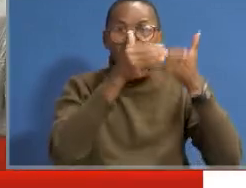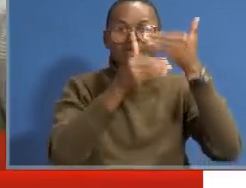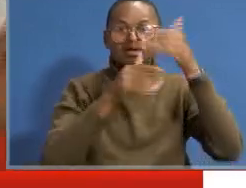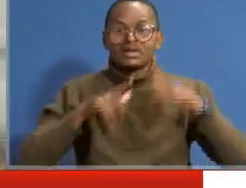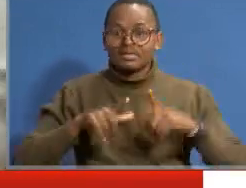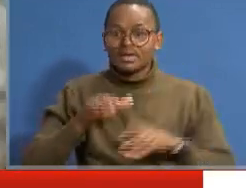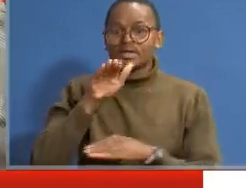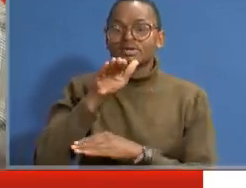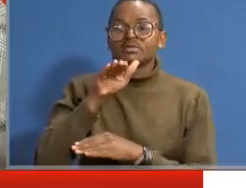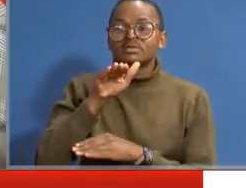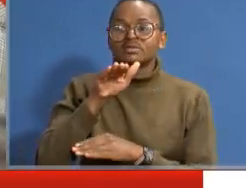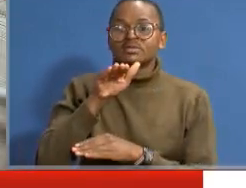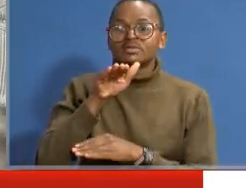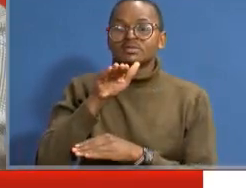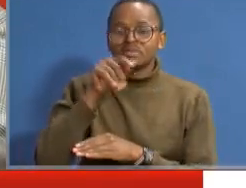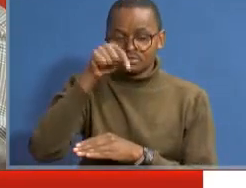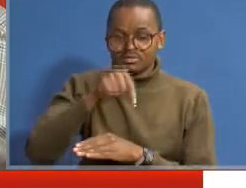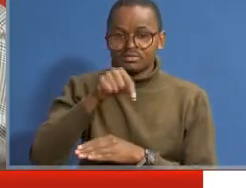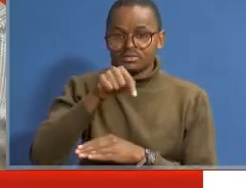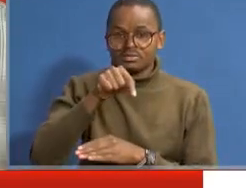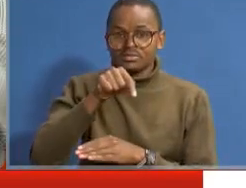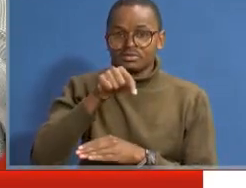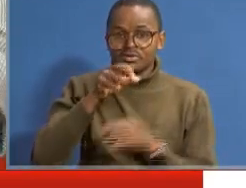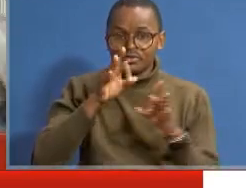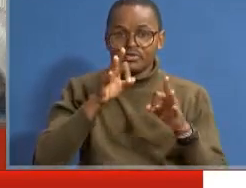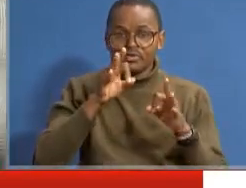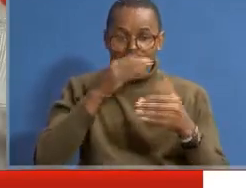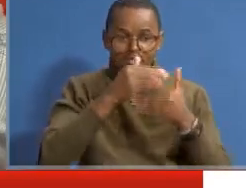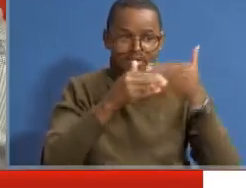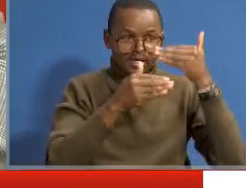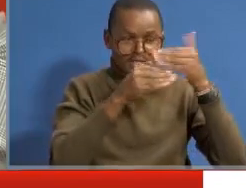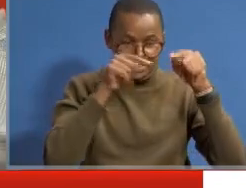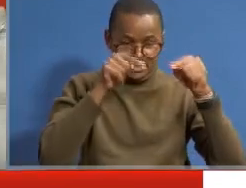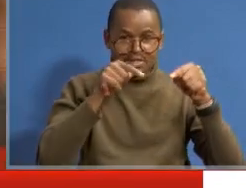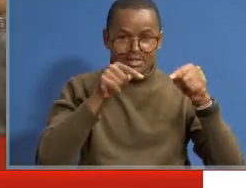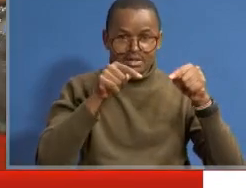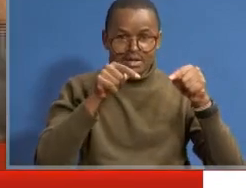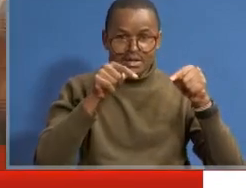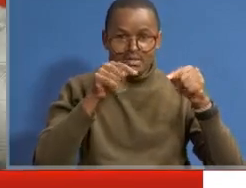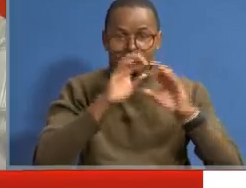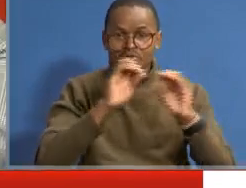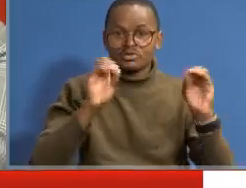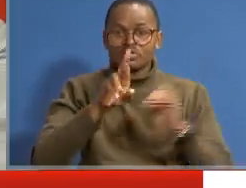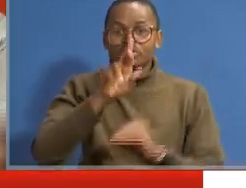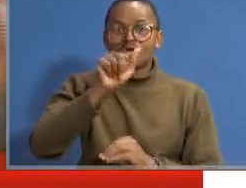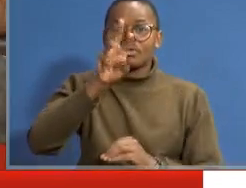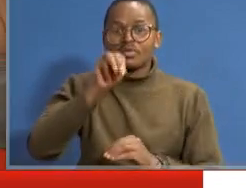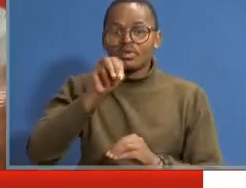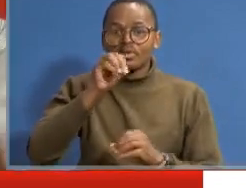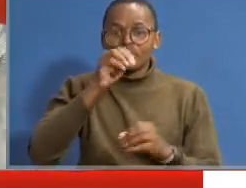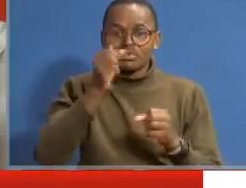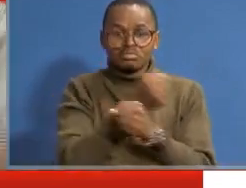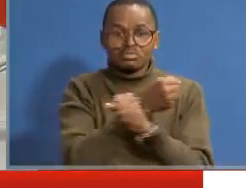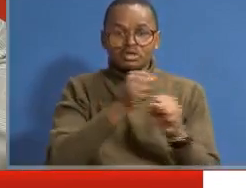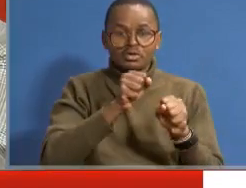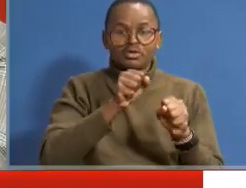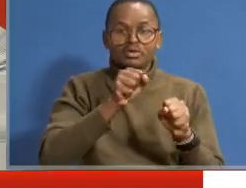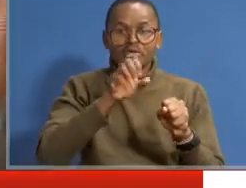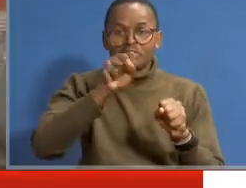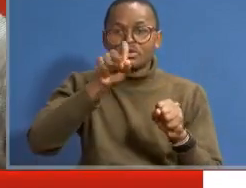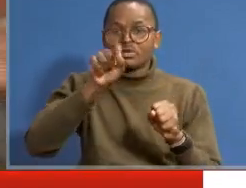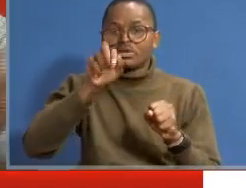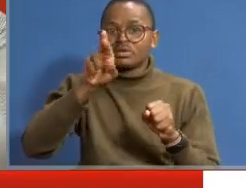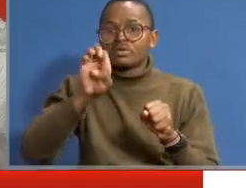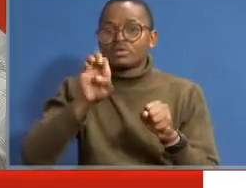And let me ask you, Vincent, today, if you build this building, you don't put ram, you don't put stairs or a lift.